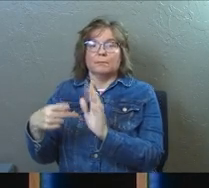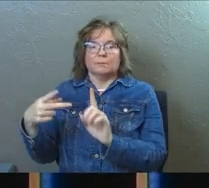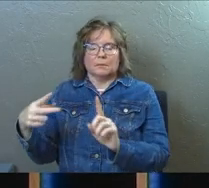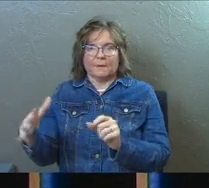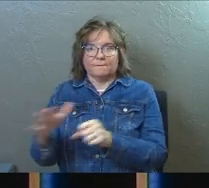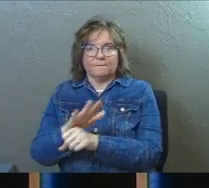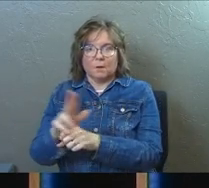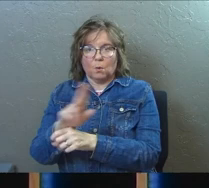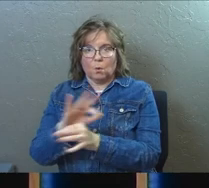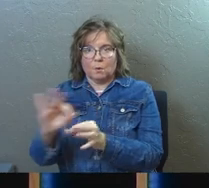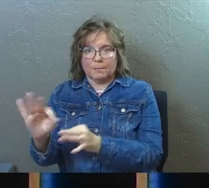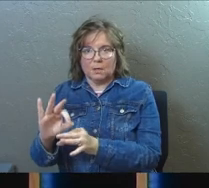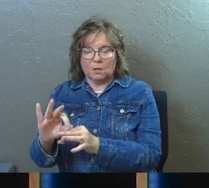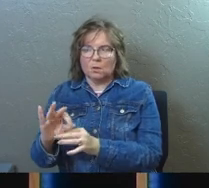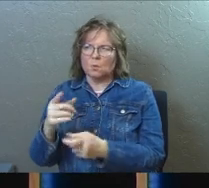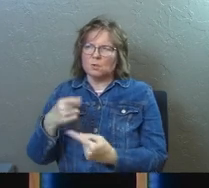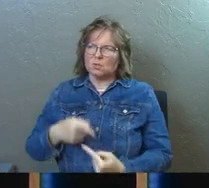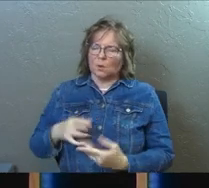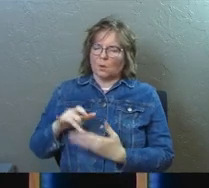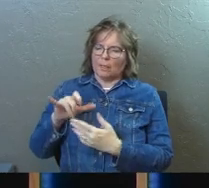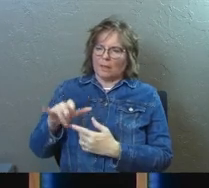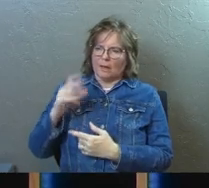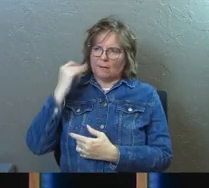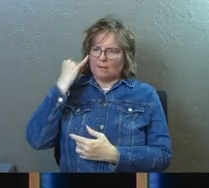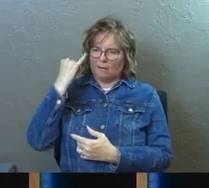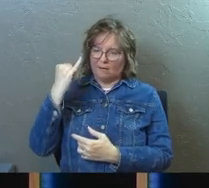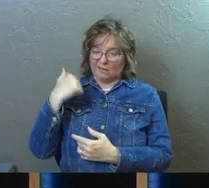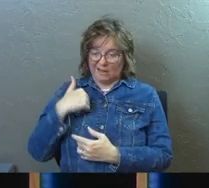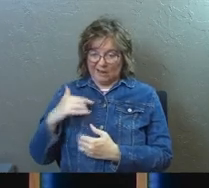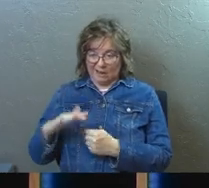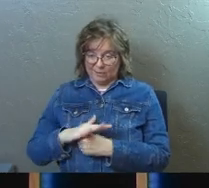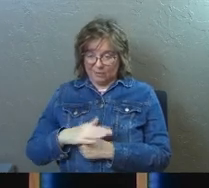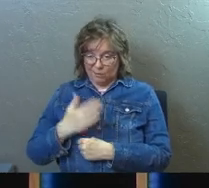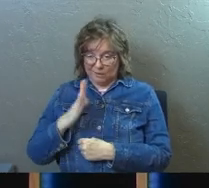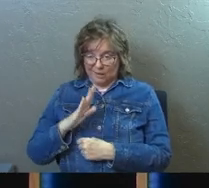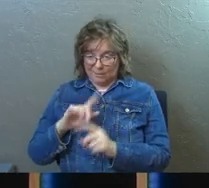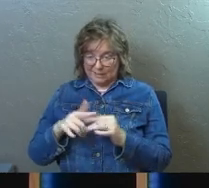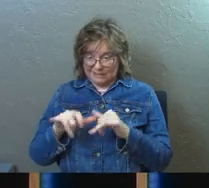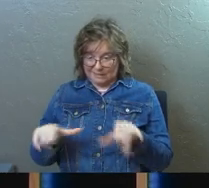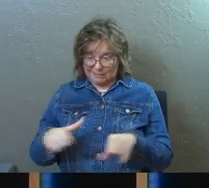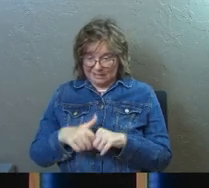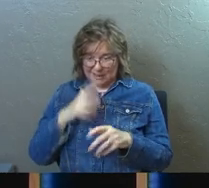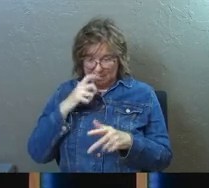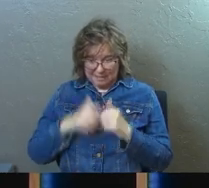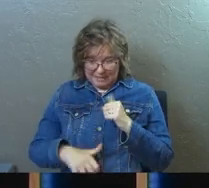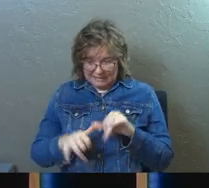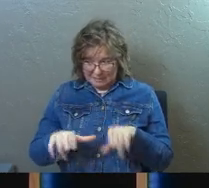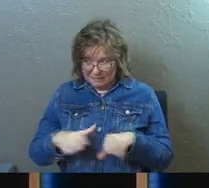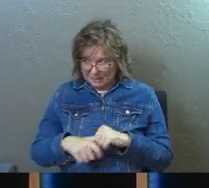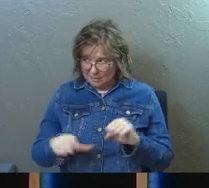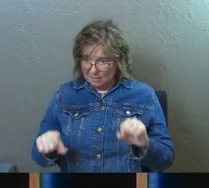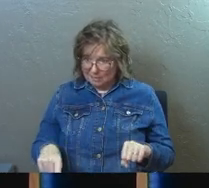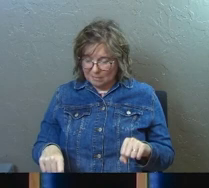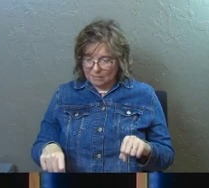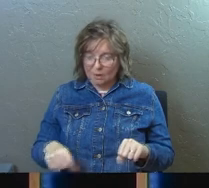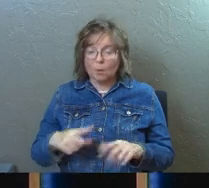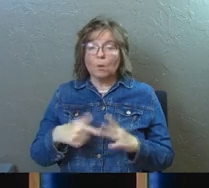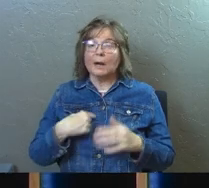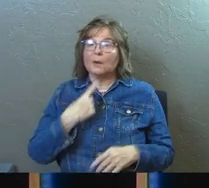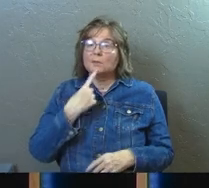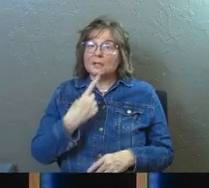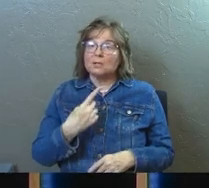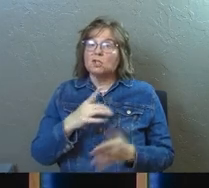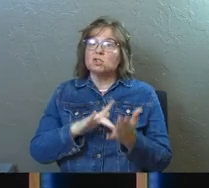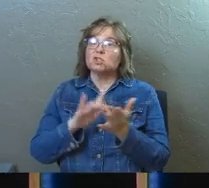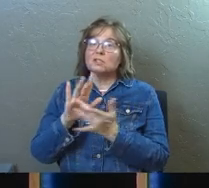the Holy Spirit. Some of us struggle with that. We struggle with, can I be filled with God and yet harsh at the same time? What I would